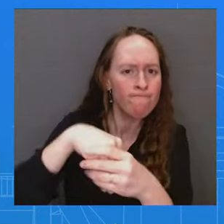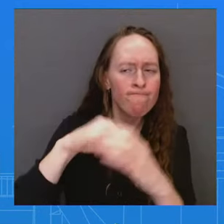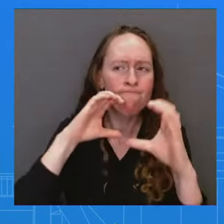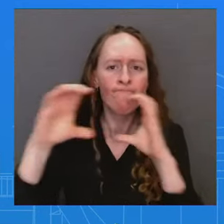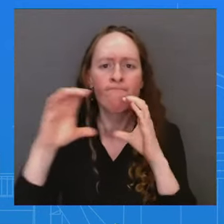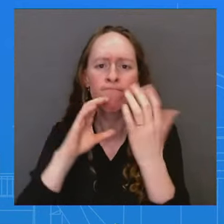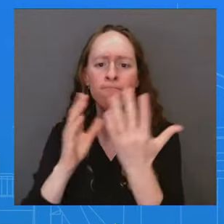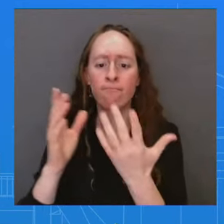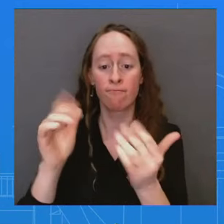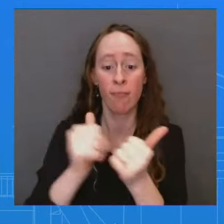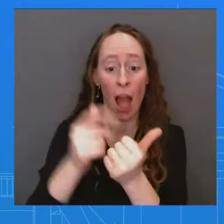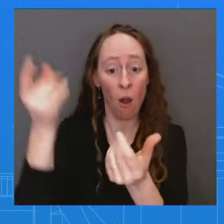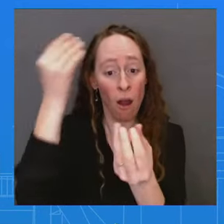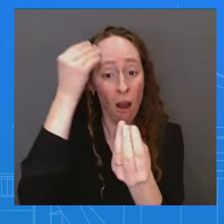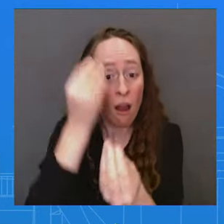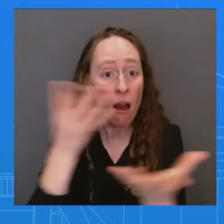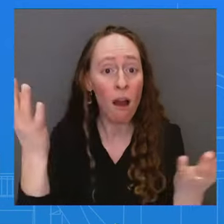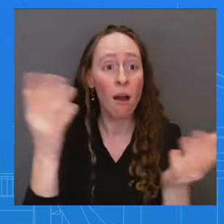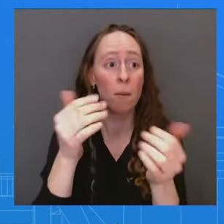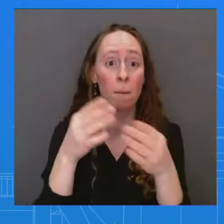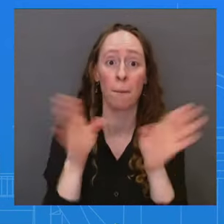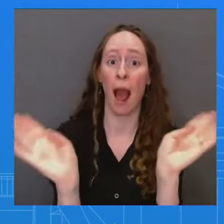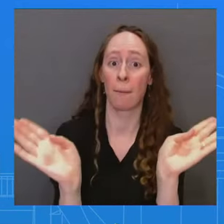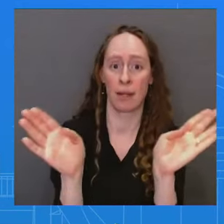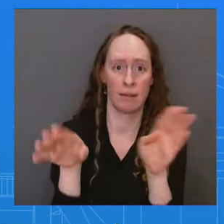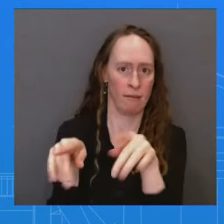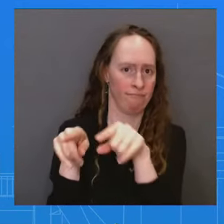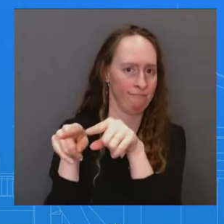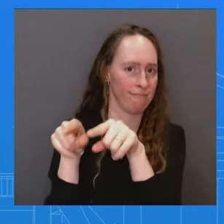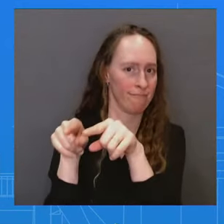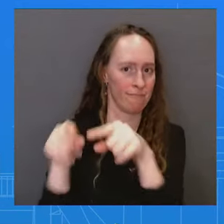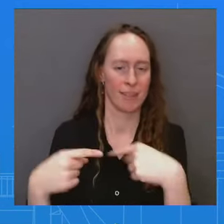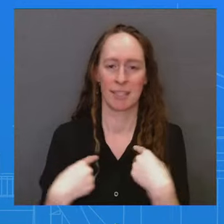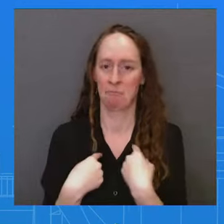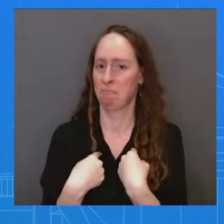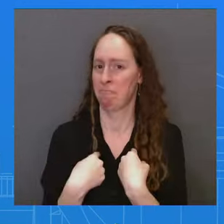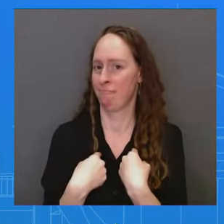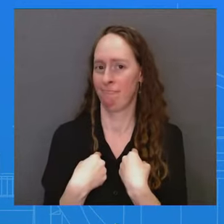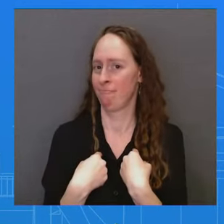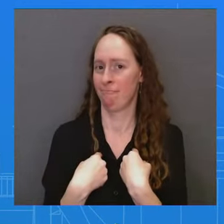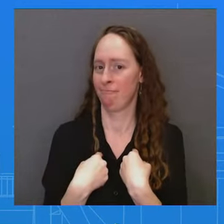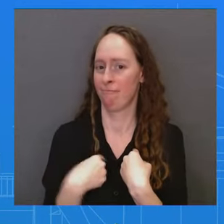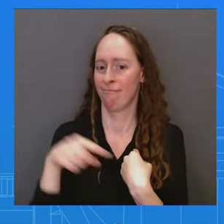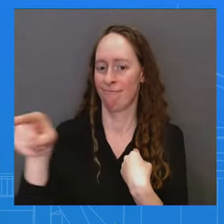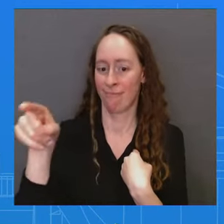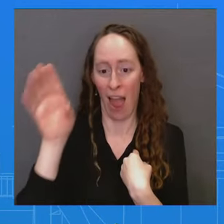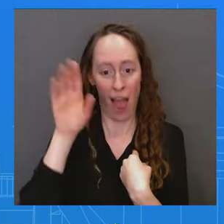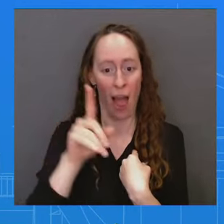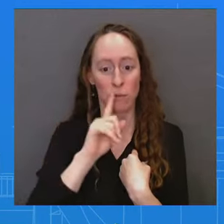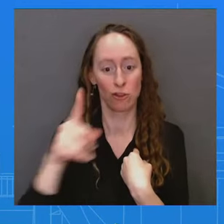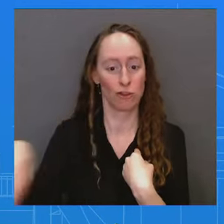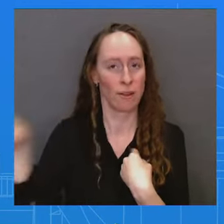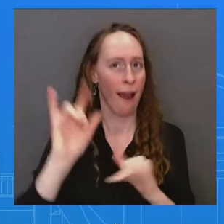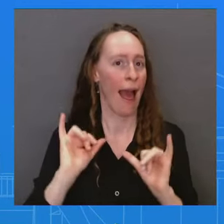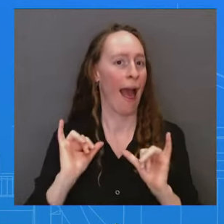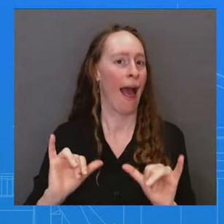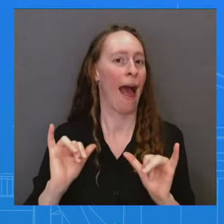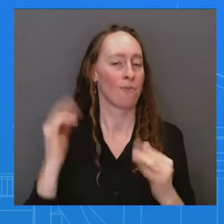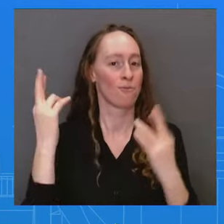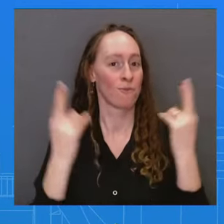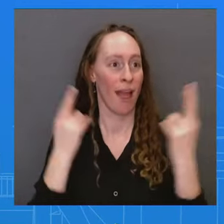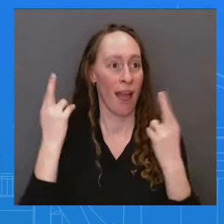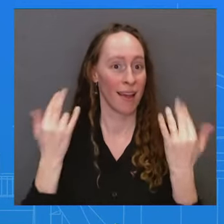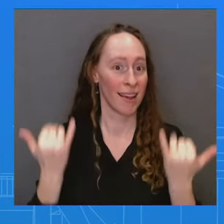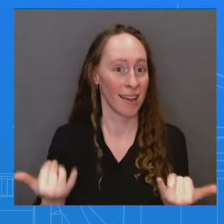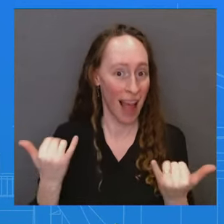informed. And I'm sure that they are learning lessons, as we all are, from what happened here, and we'll work to